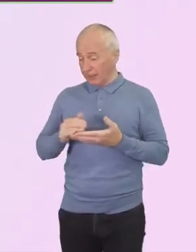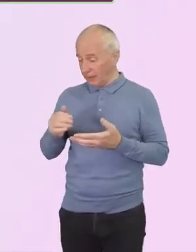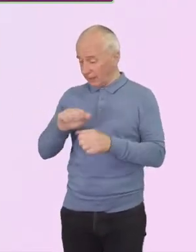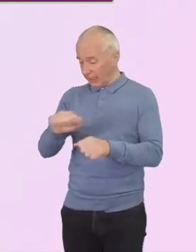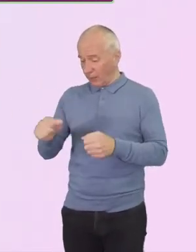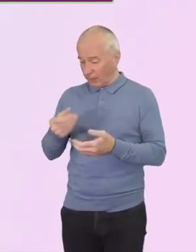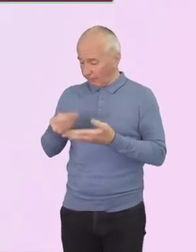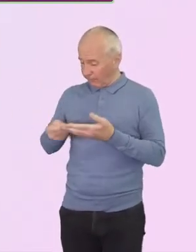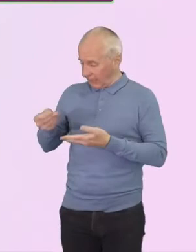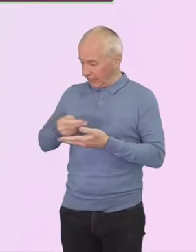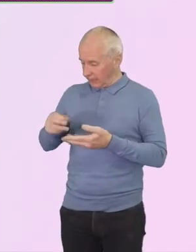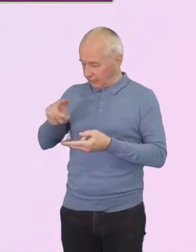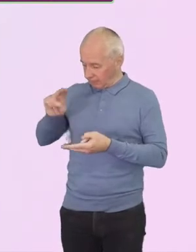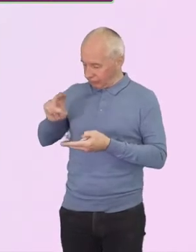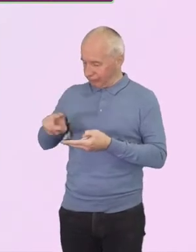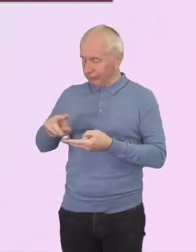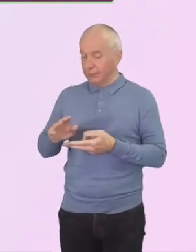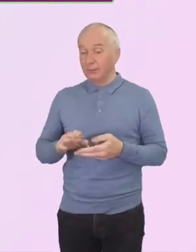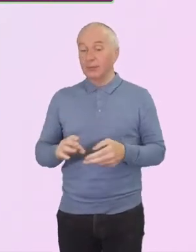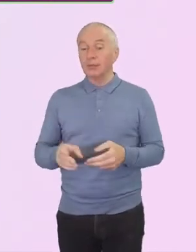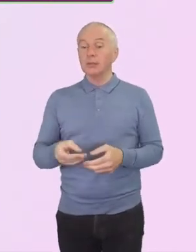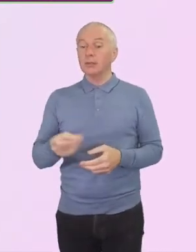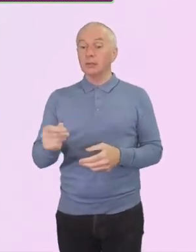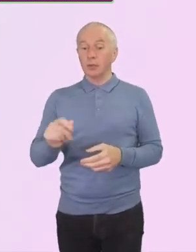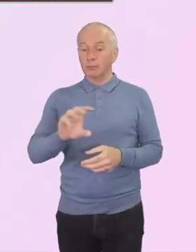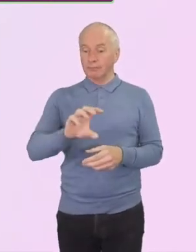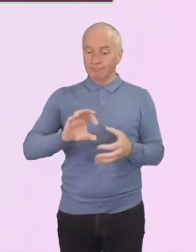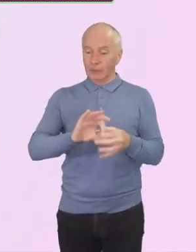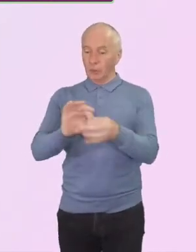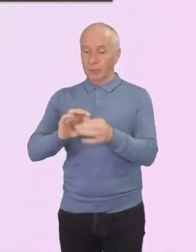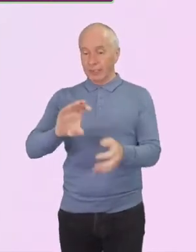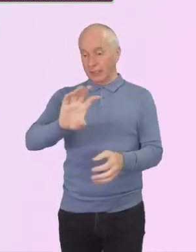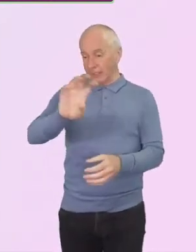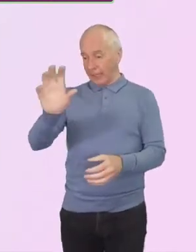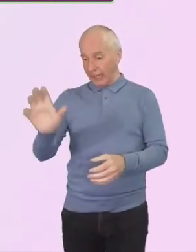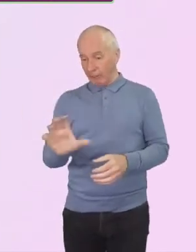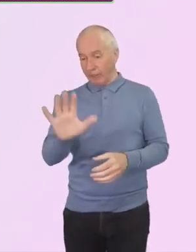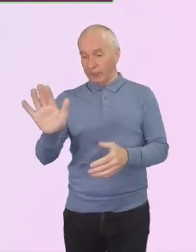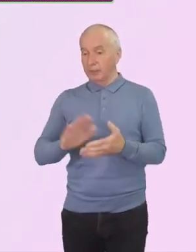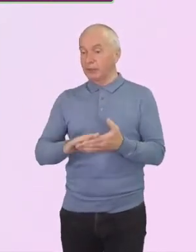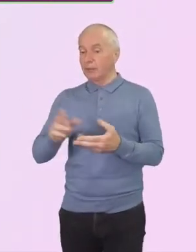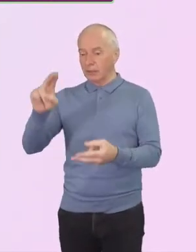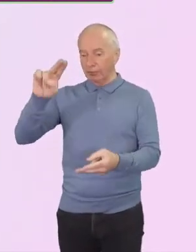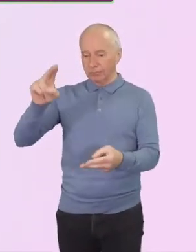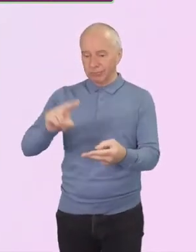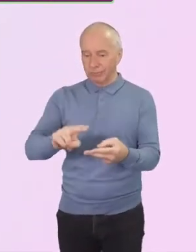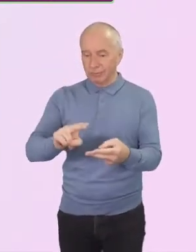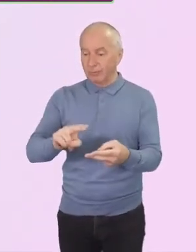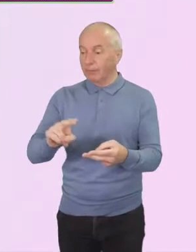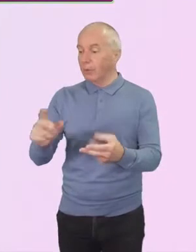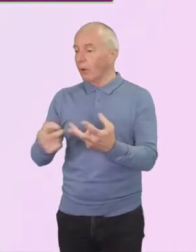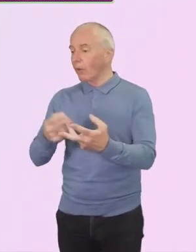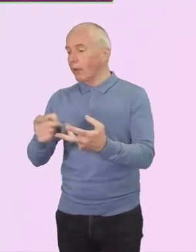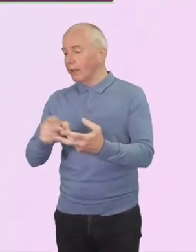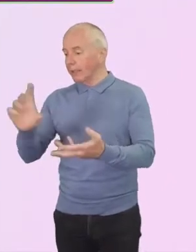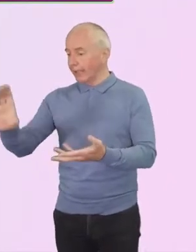association areas declined but the average giving per member increased, reflecting the fact that the pressures